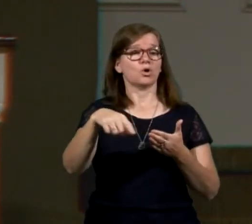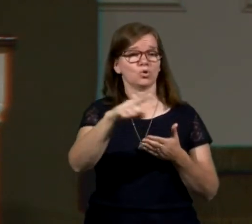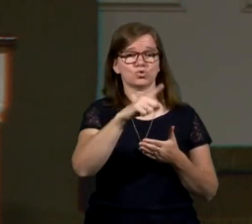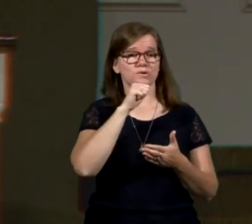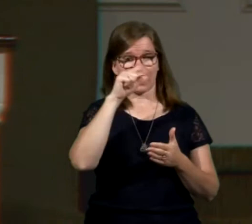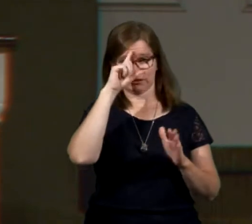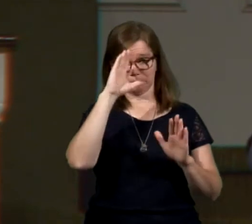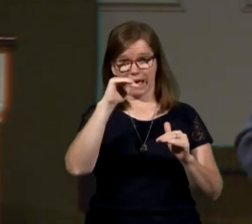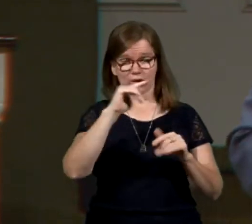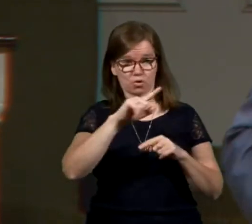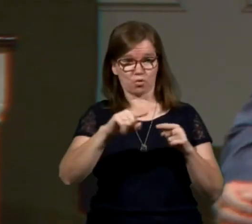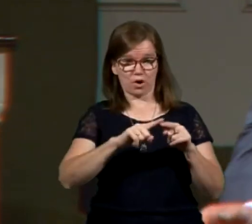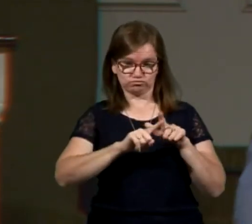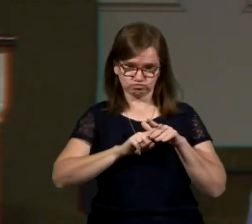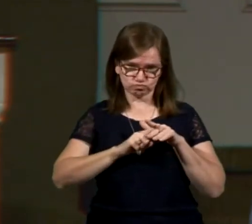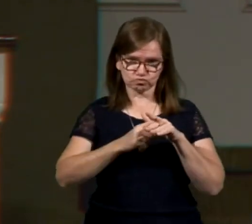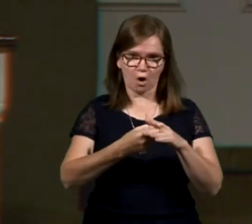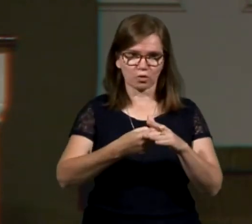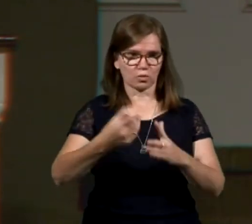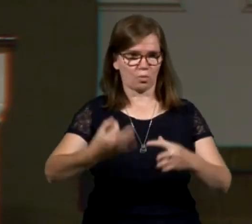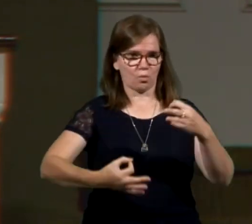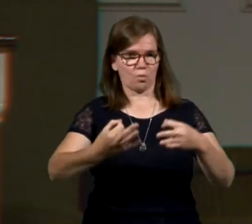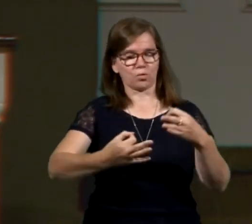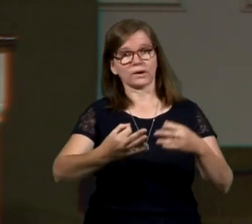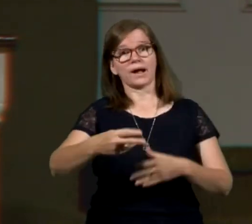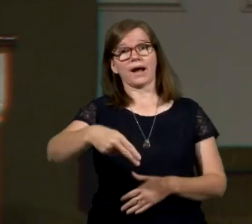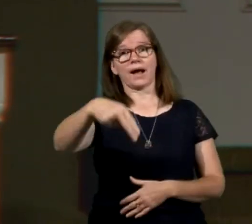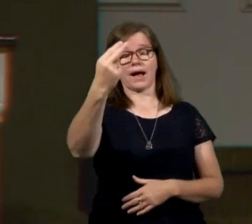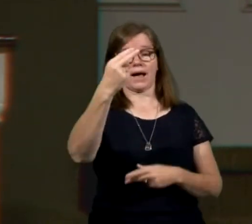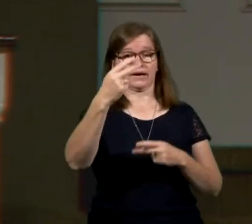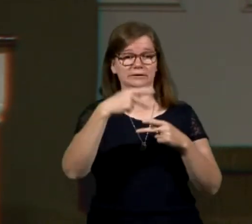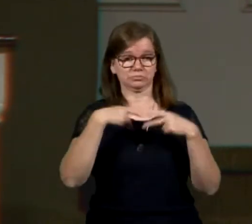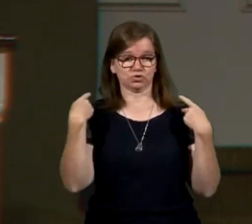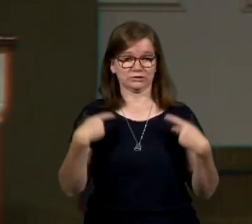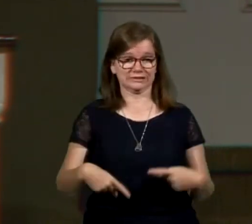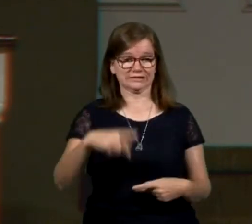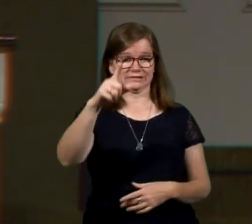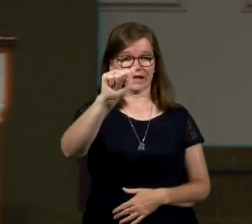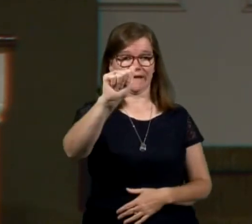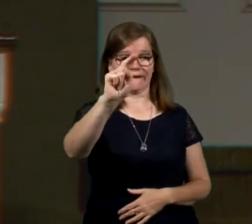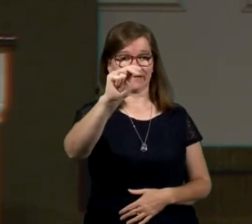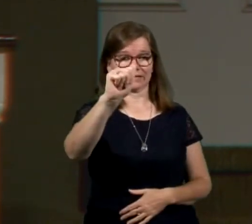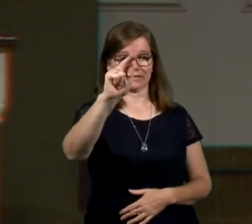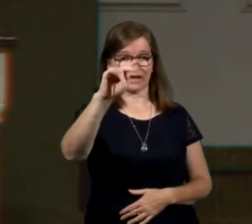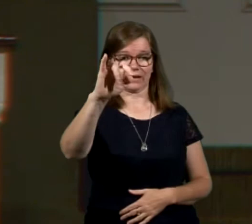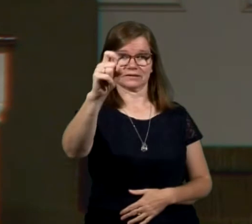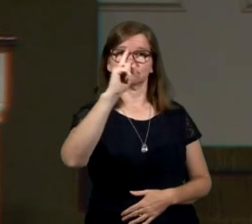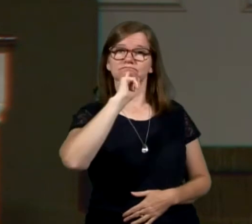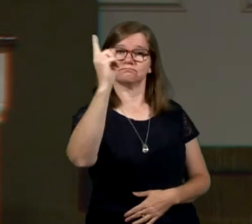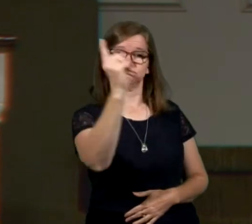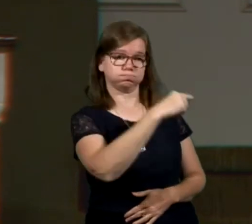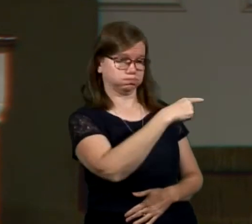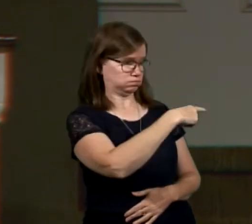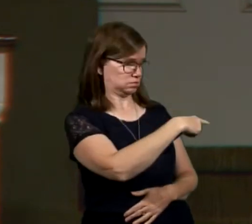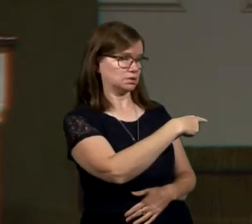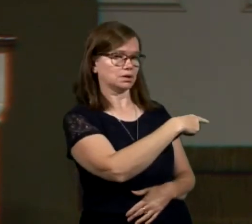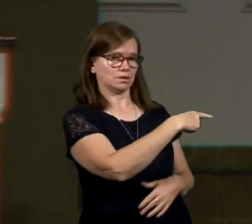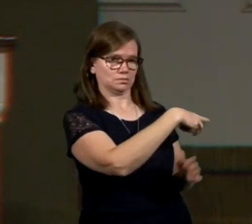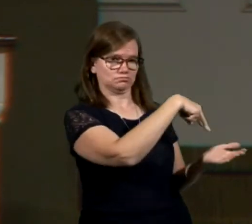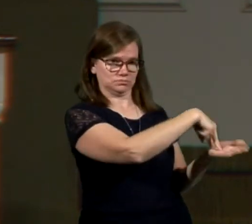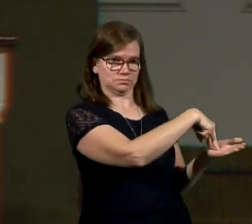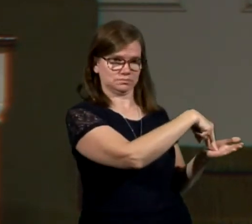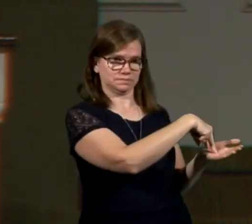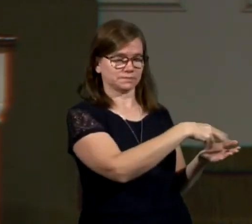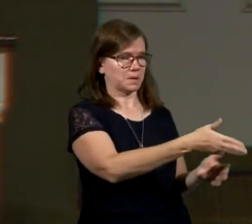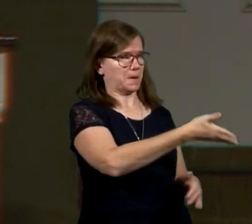law. Look, if you would please, verse number 2. And the high priest, Ananias, commanded them that stood by him to smite him